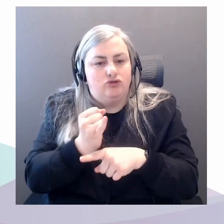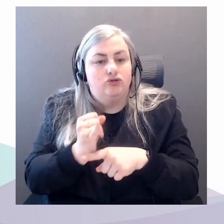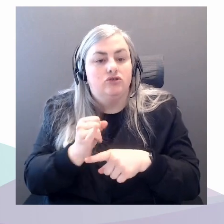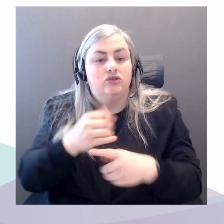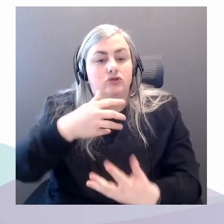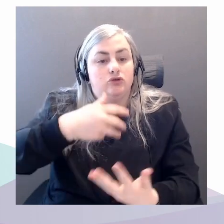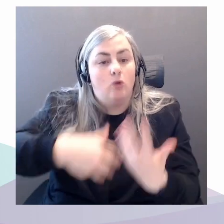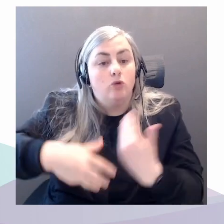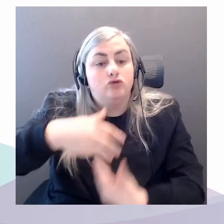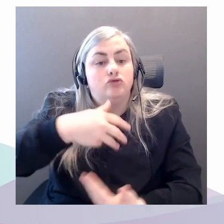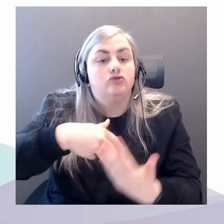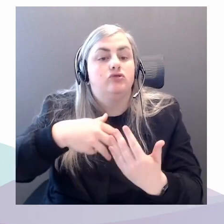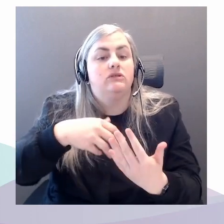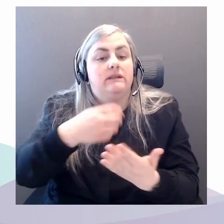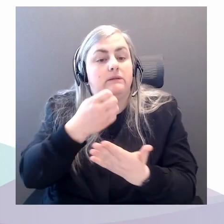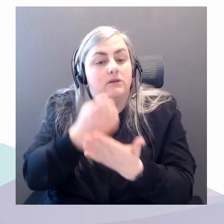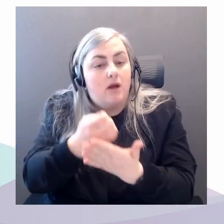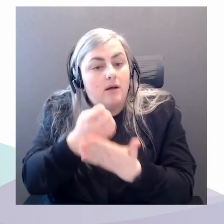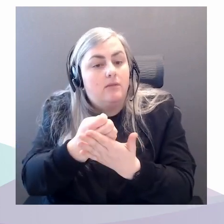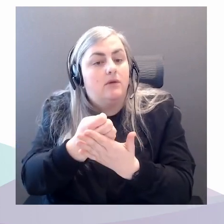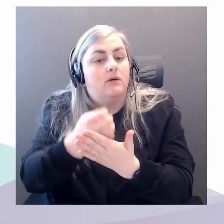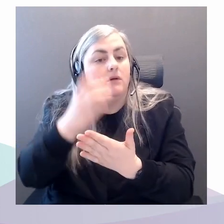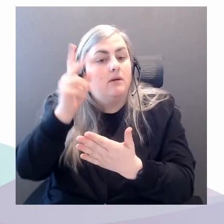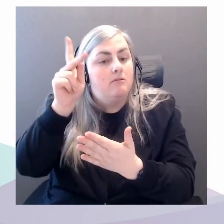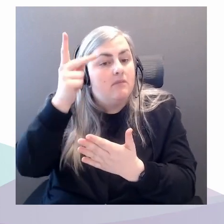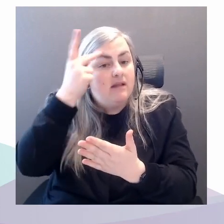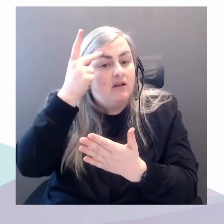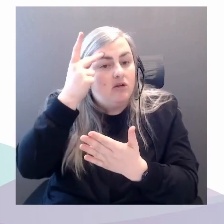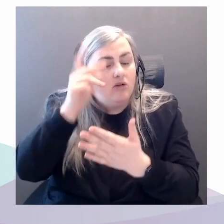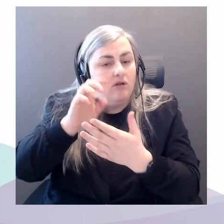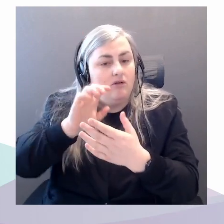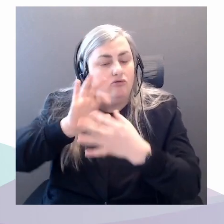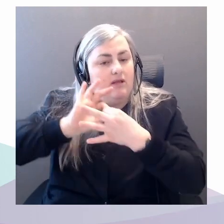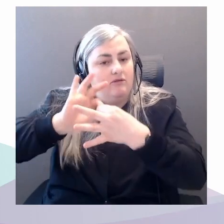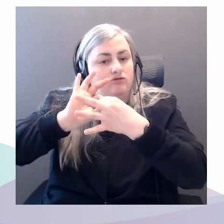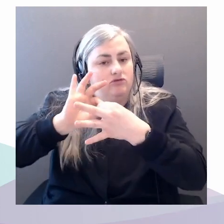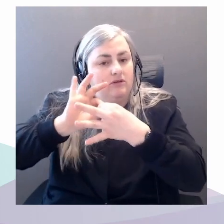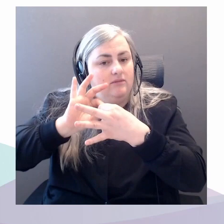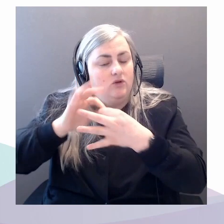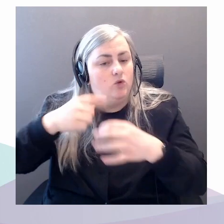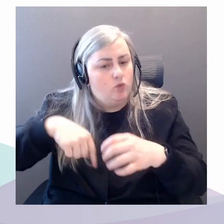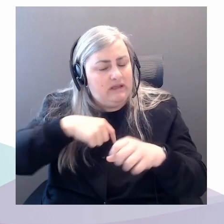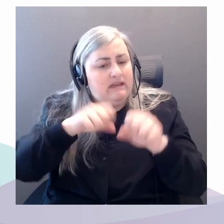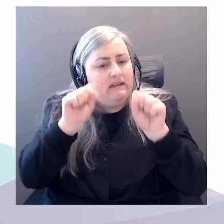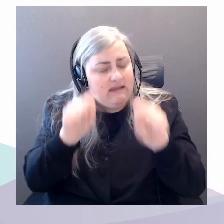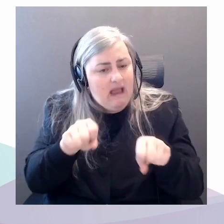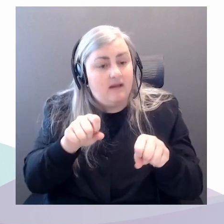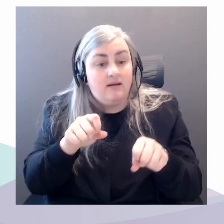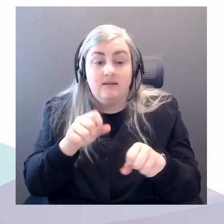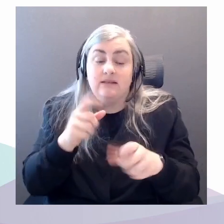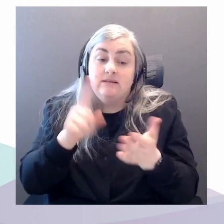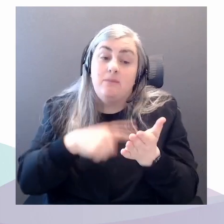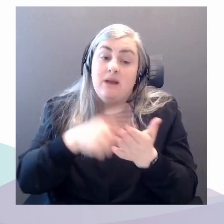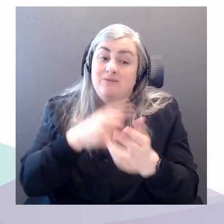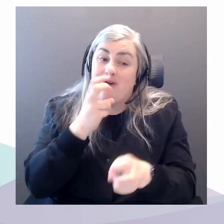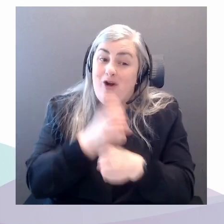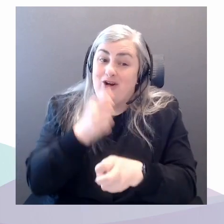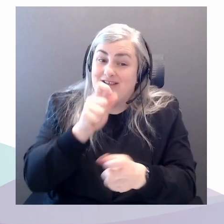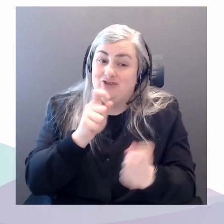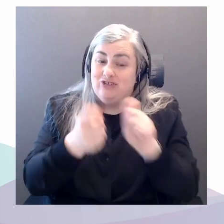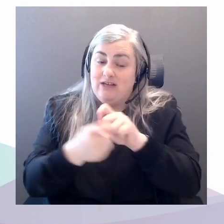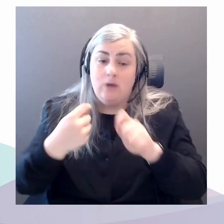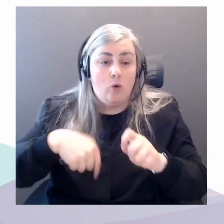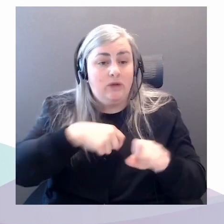that really are of our own creation. And we can do that. They're the hardest changes in some ways, but we can do that if we have a collective will.